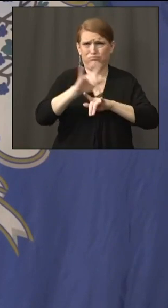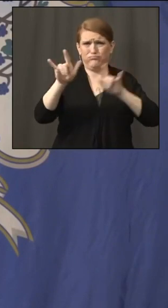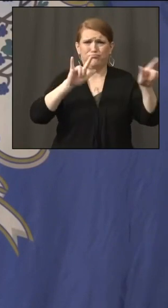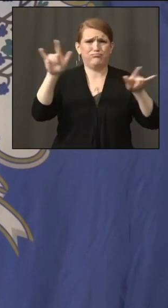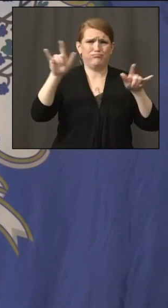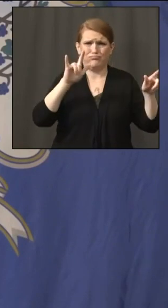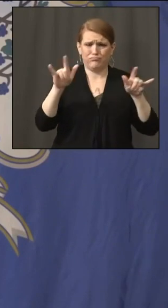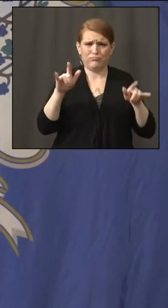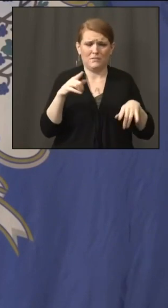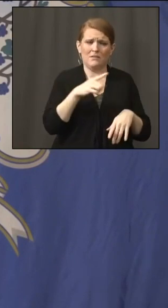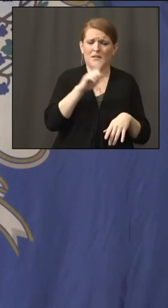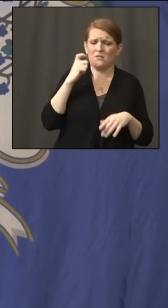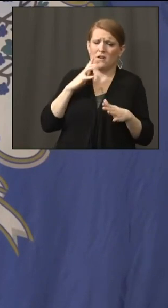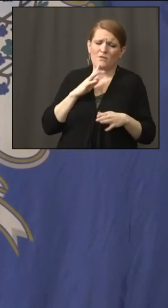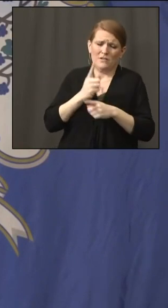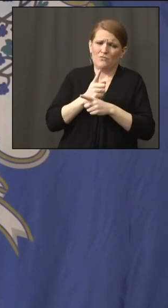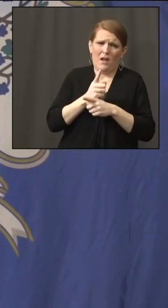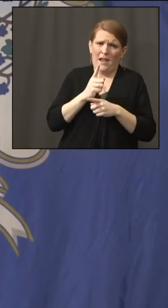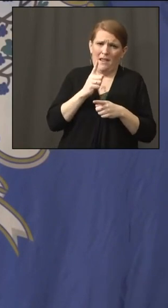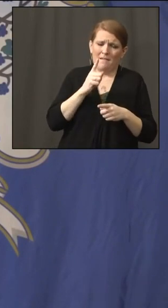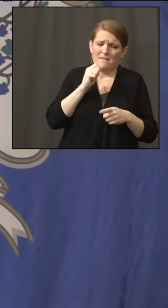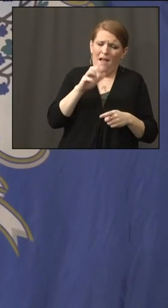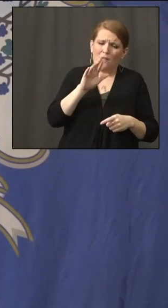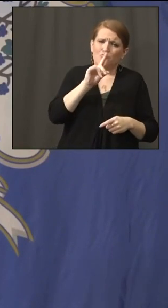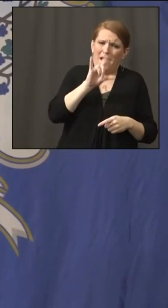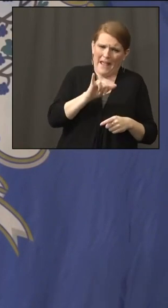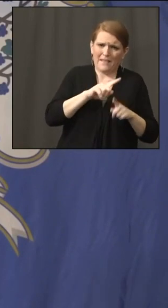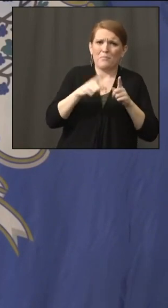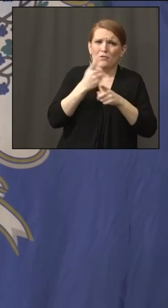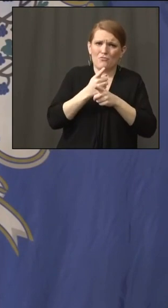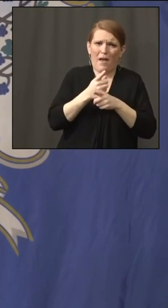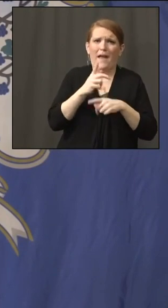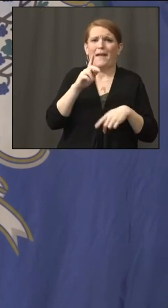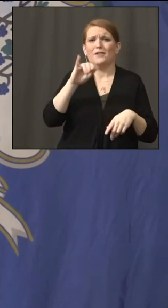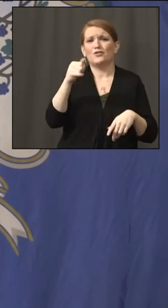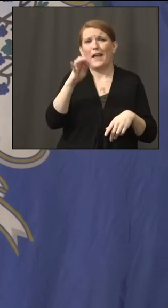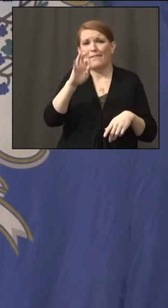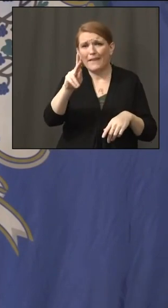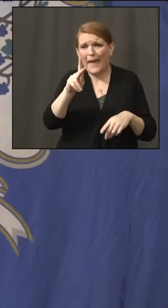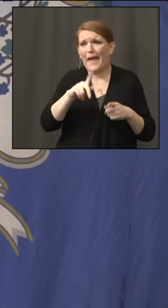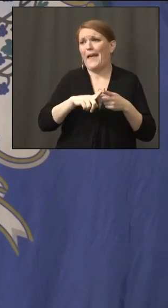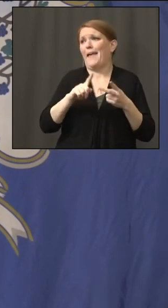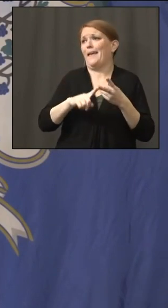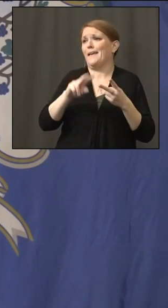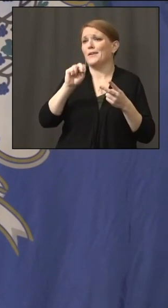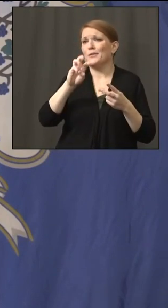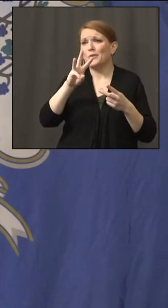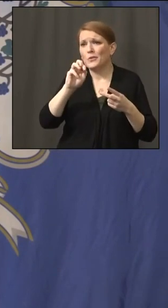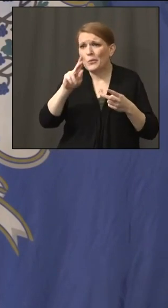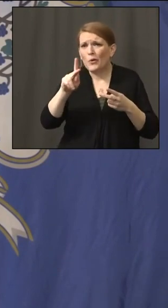LaGuardia, Newark. I think there was a lot more traffic this time than there was, say, at Thanksgiving.